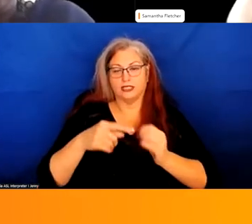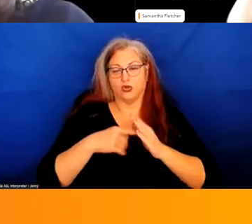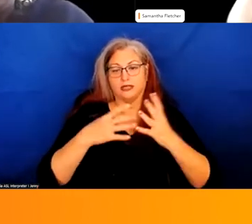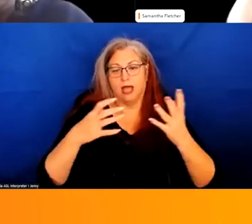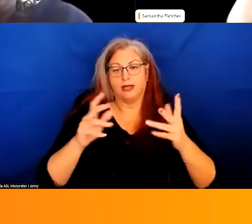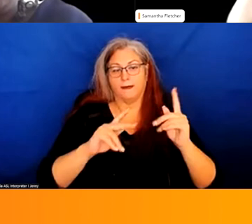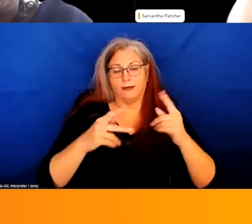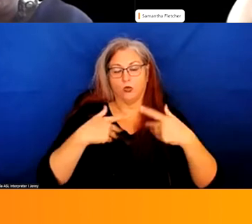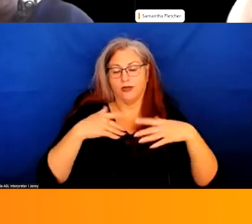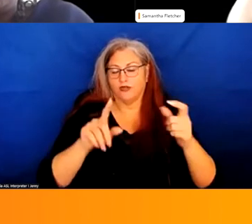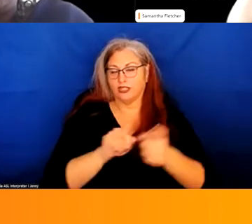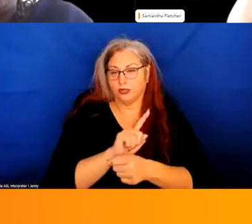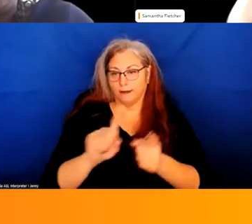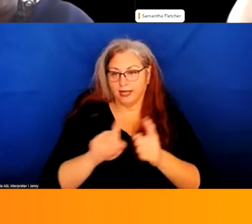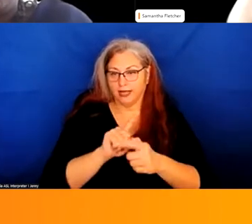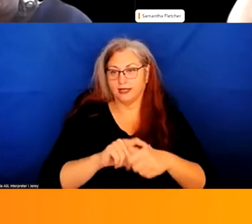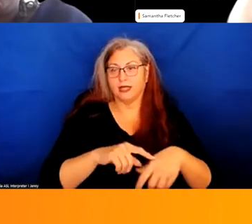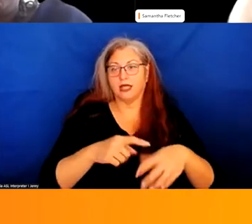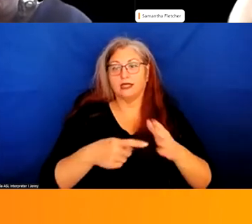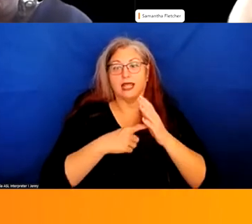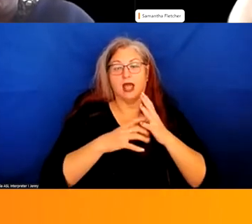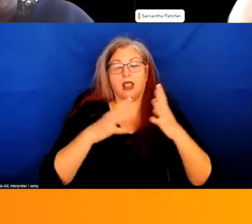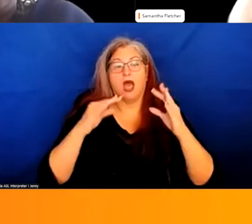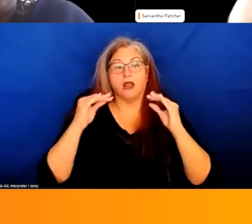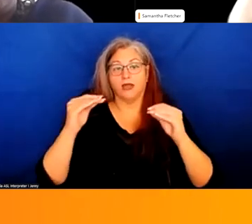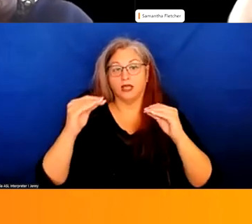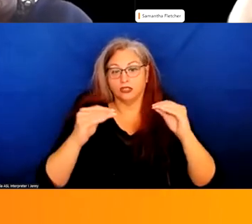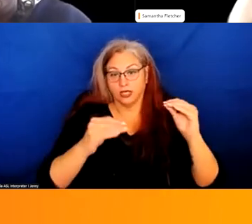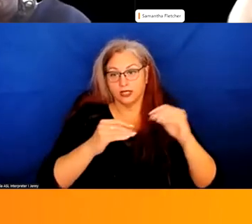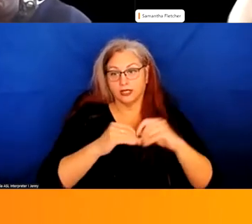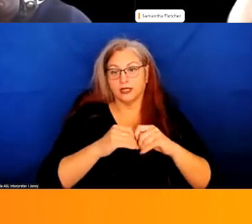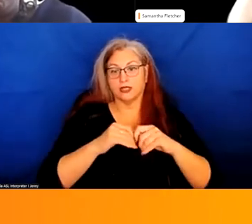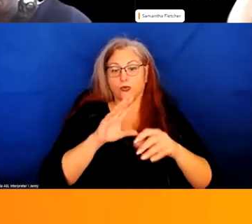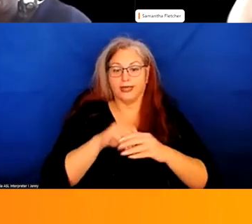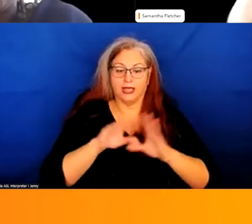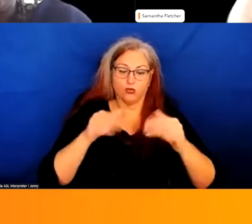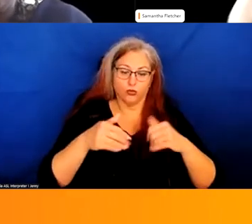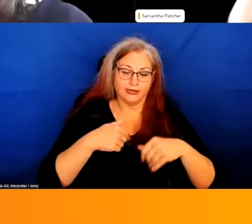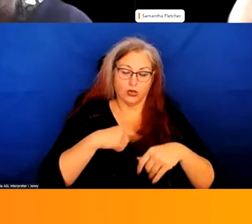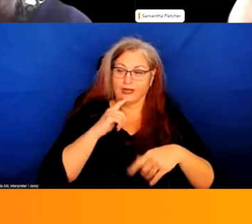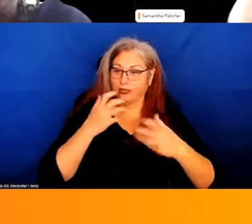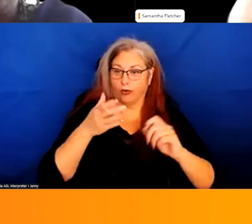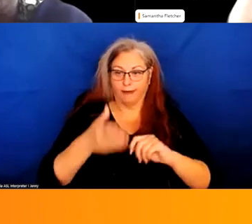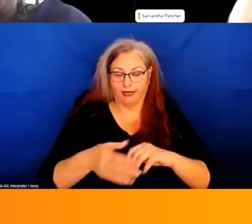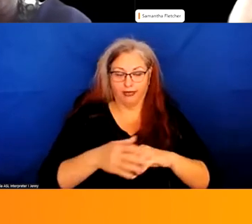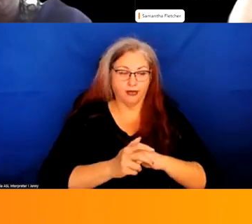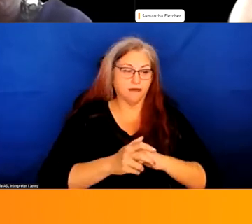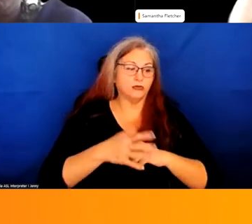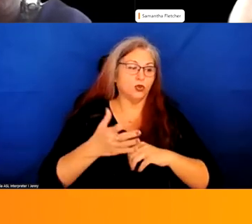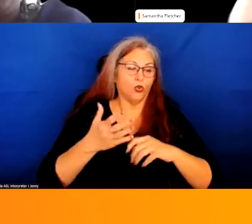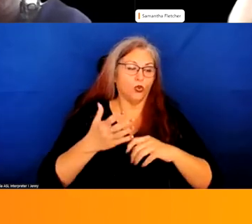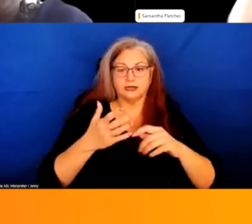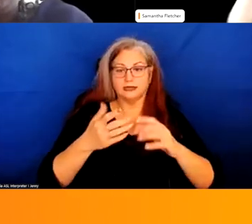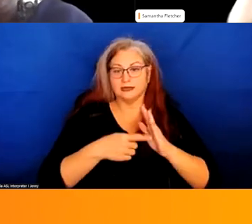we've met with. Uh, it took a lot of educating, um, being in rooms that we didn't want to be in. Uh, so that meant